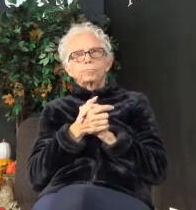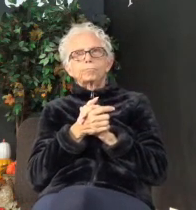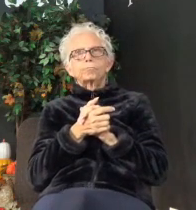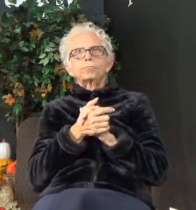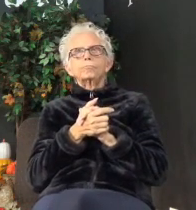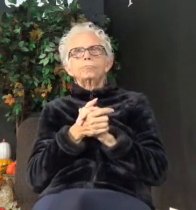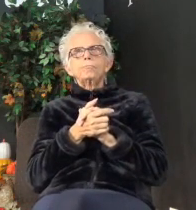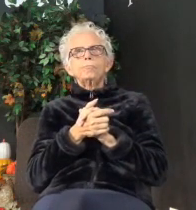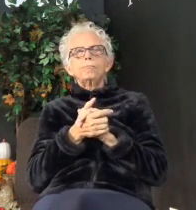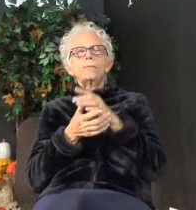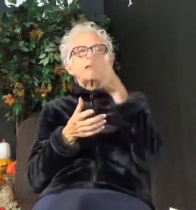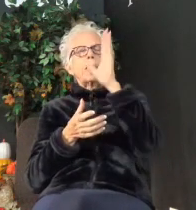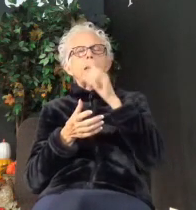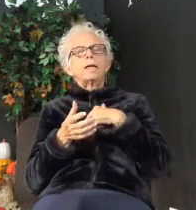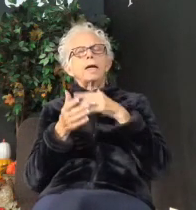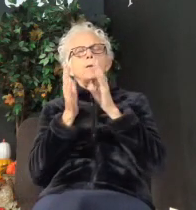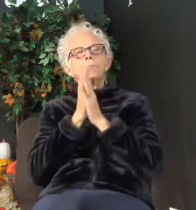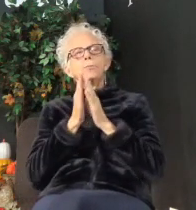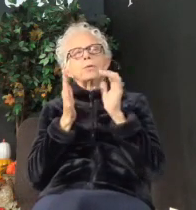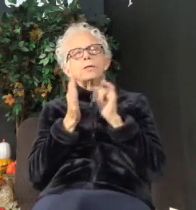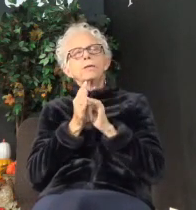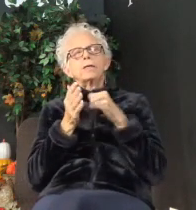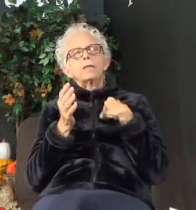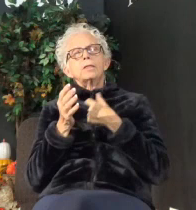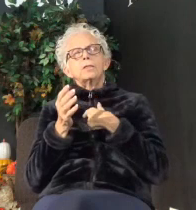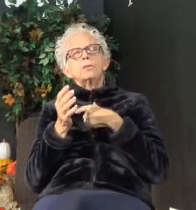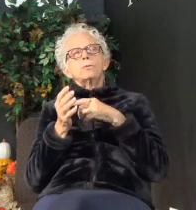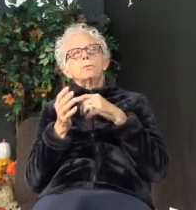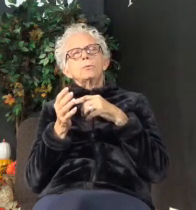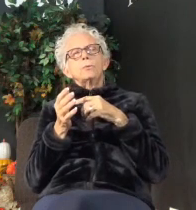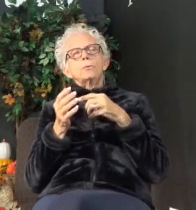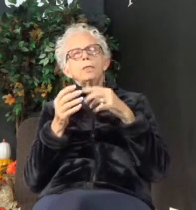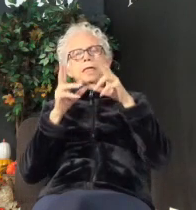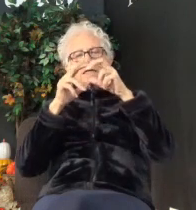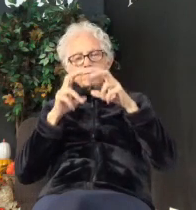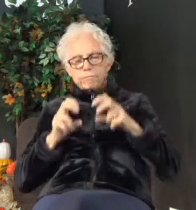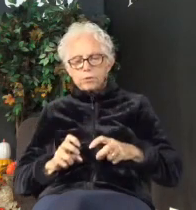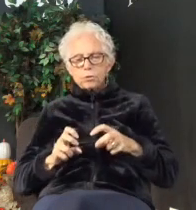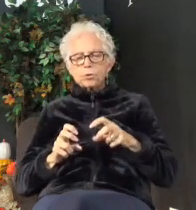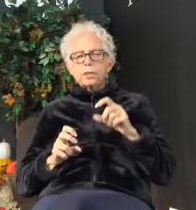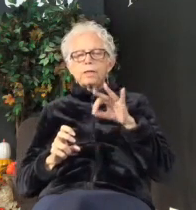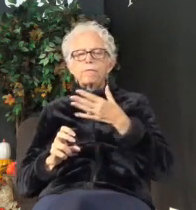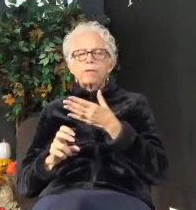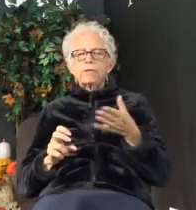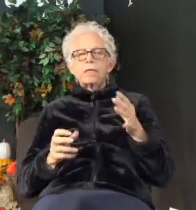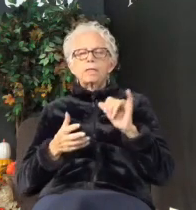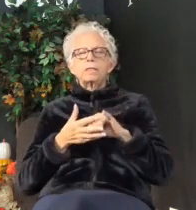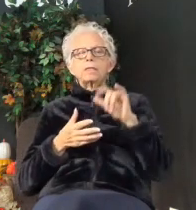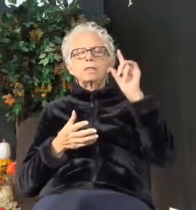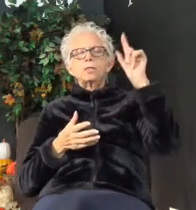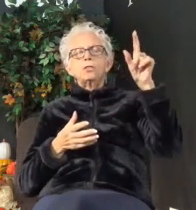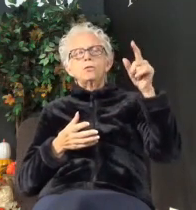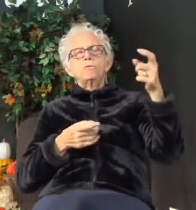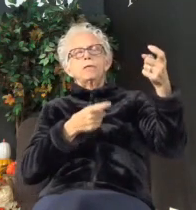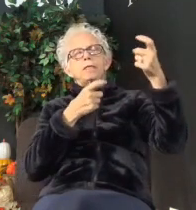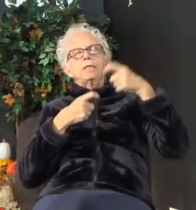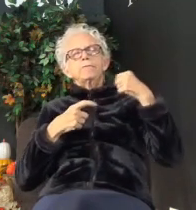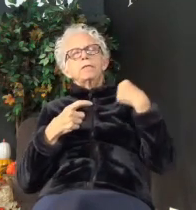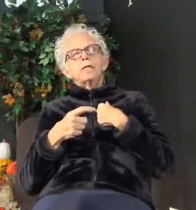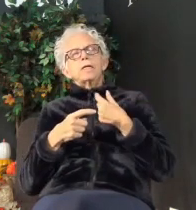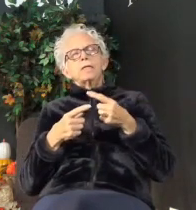God, I just pray that as we take inventory of the things that you have entrusted to us,